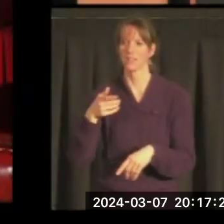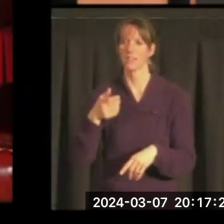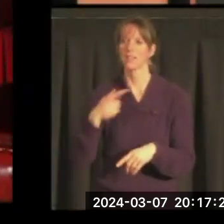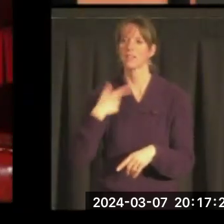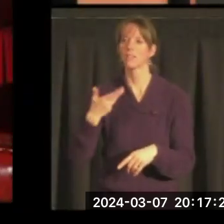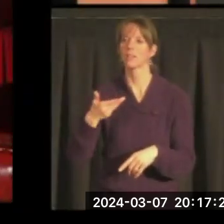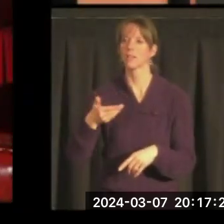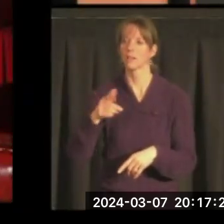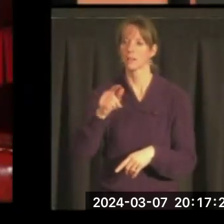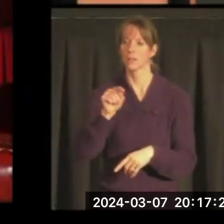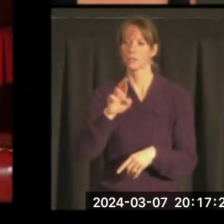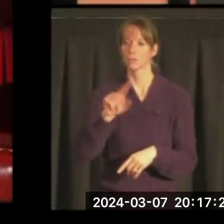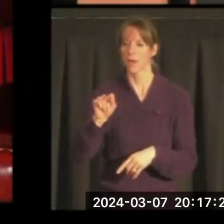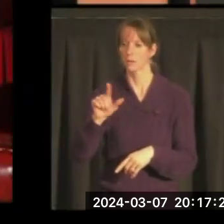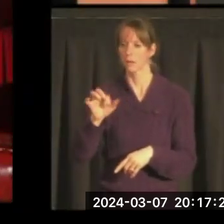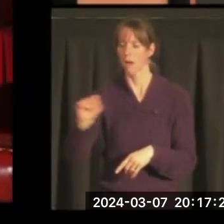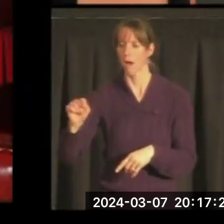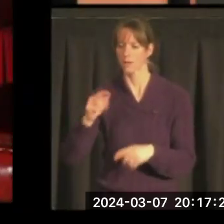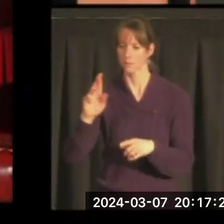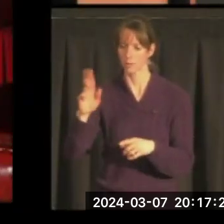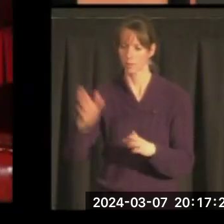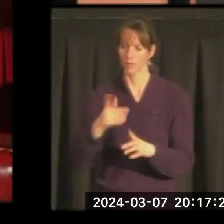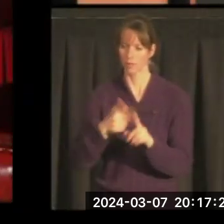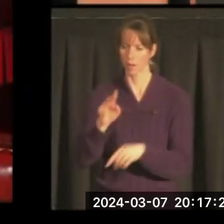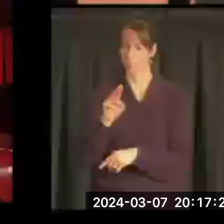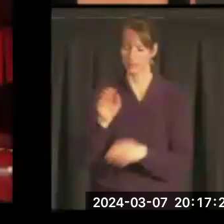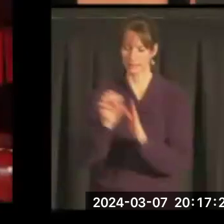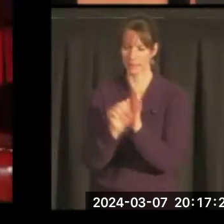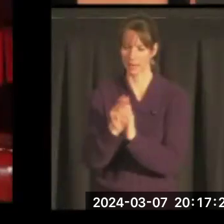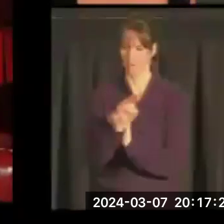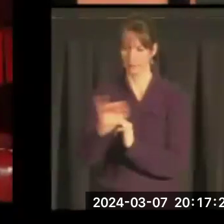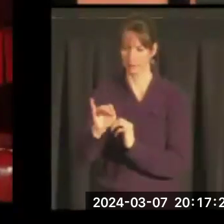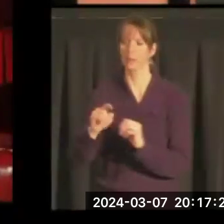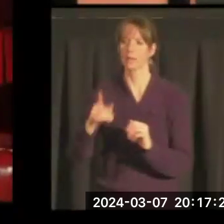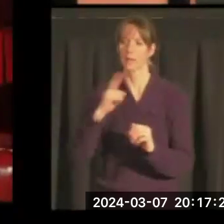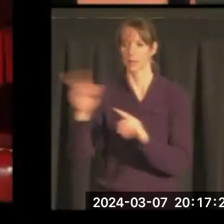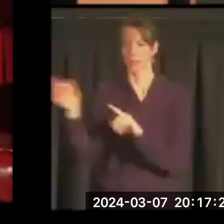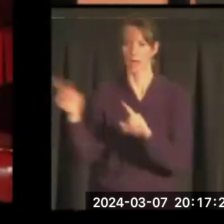invited by Trent Lott, a Republican from Mississippi, to give the lecture.